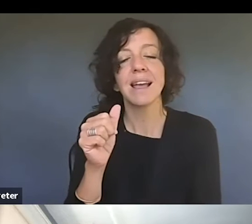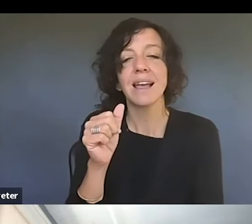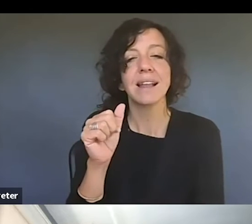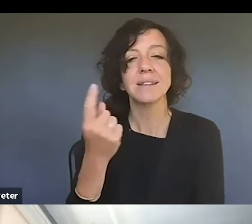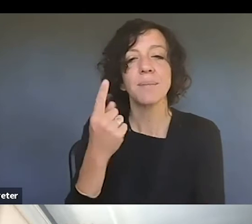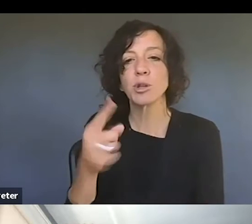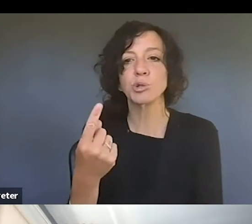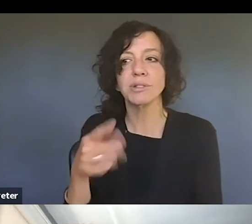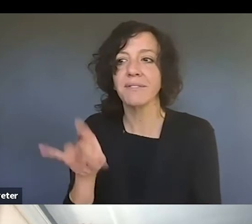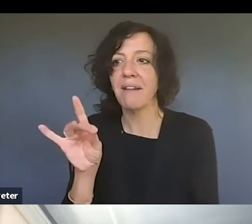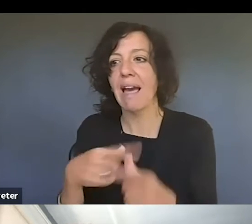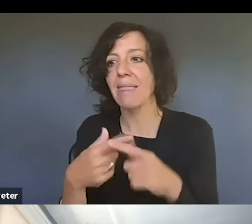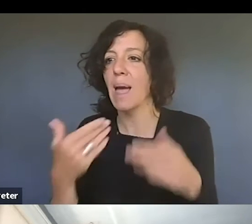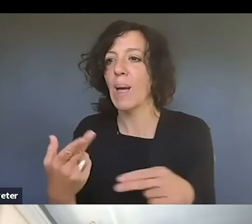restrictions.